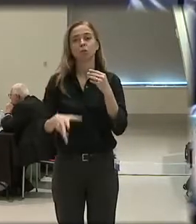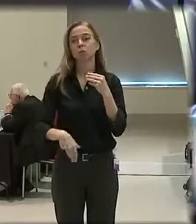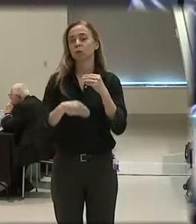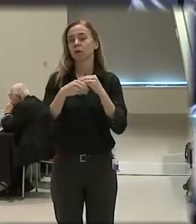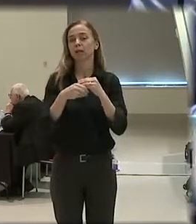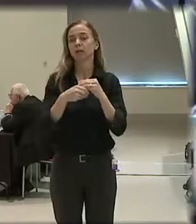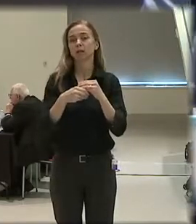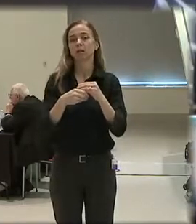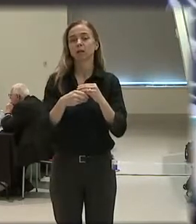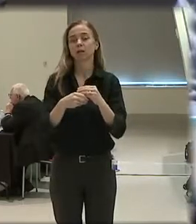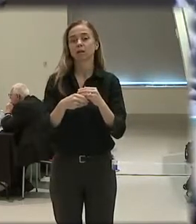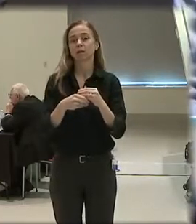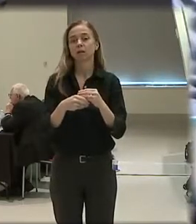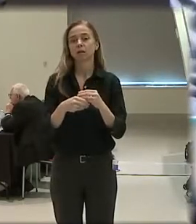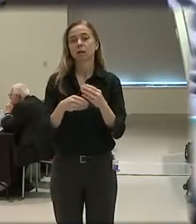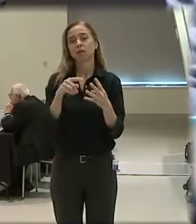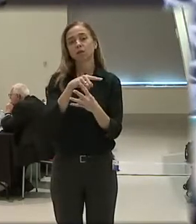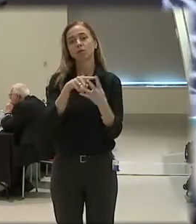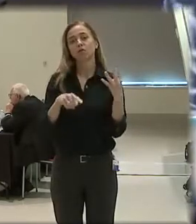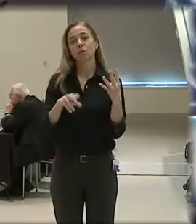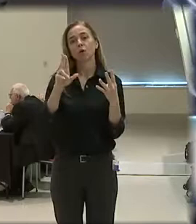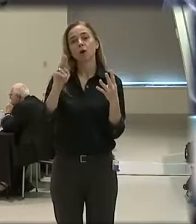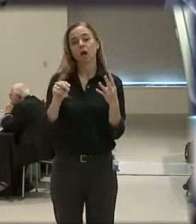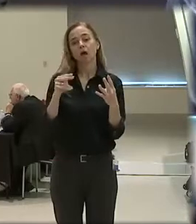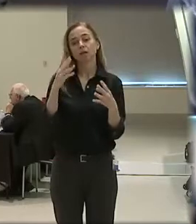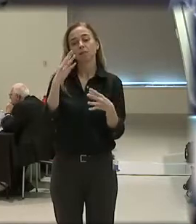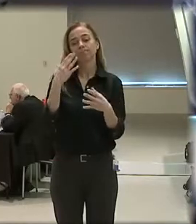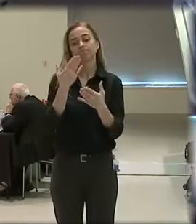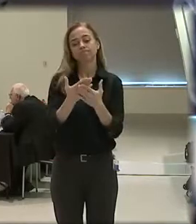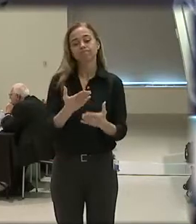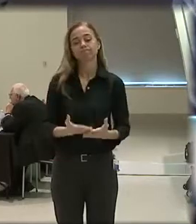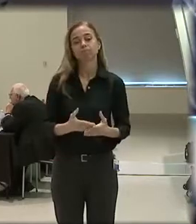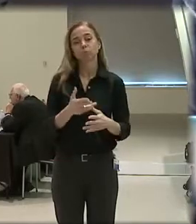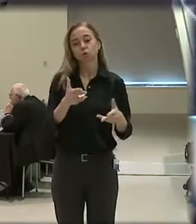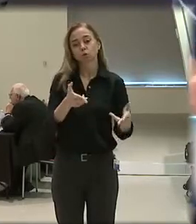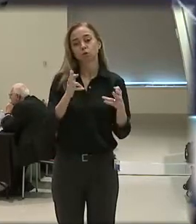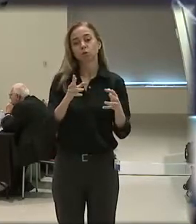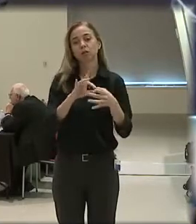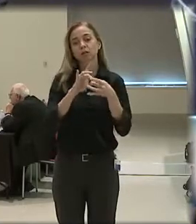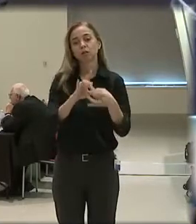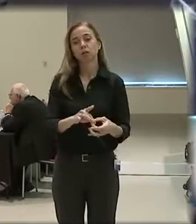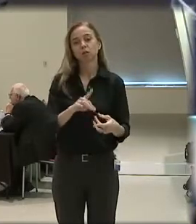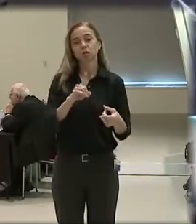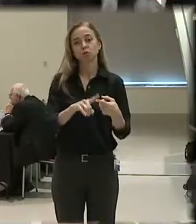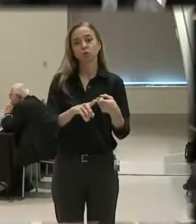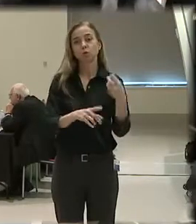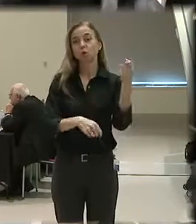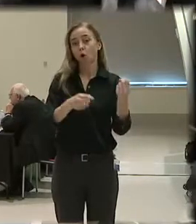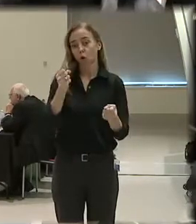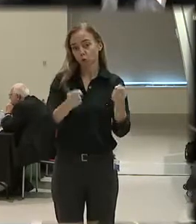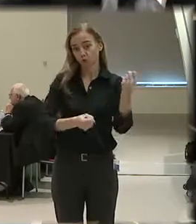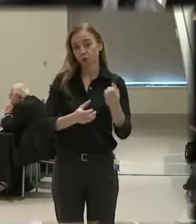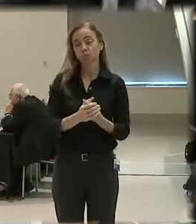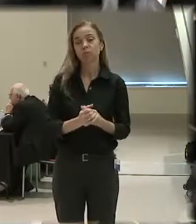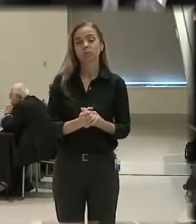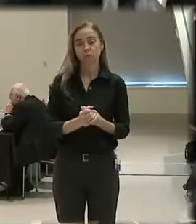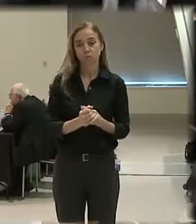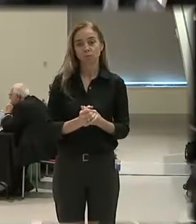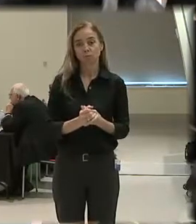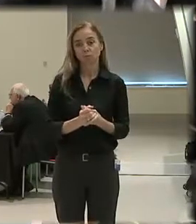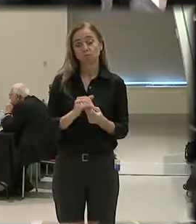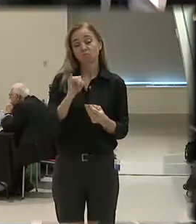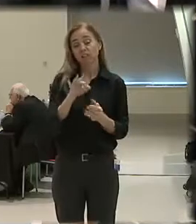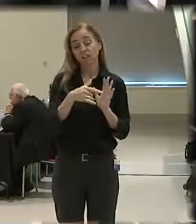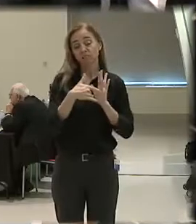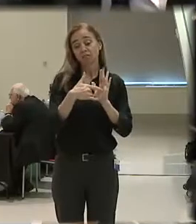four unjustified shootings that my office has determined are all tied to cars. And so that should give you an